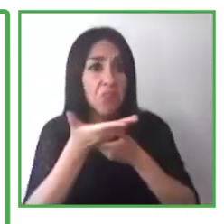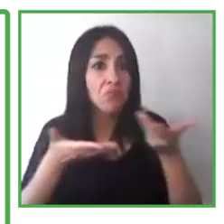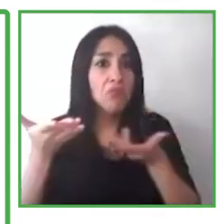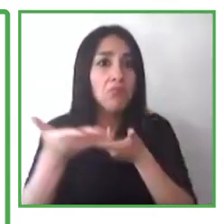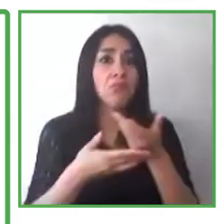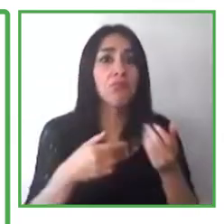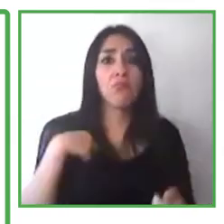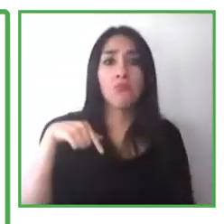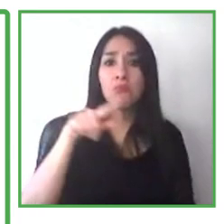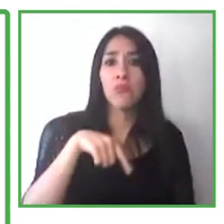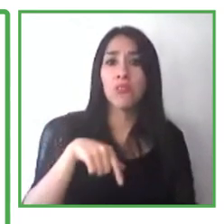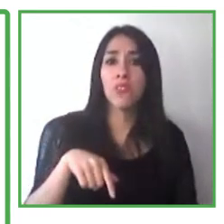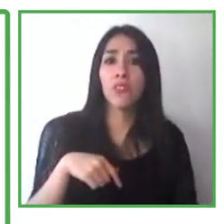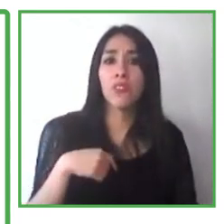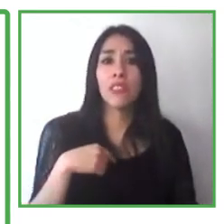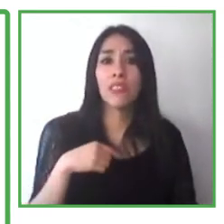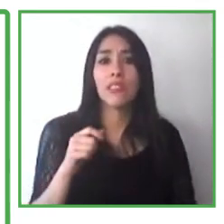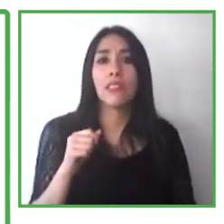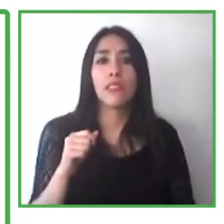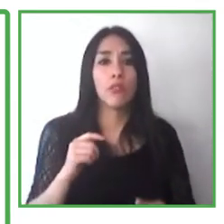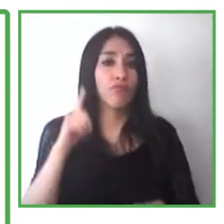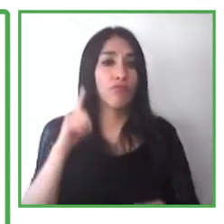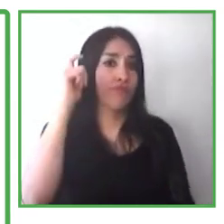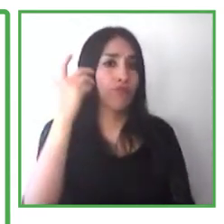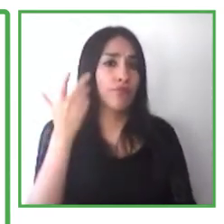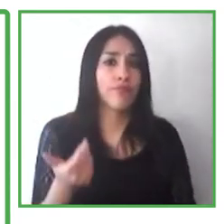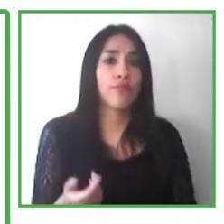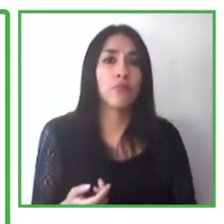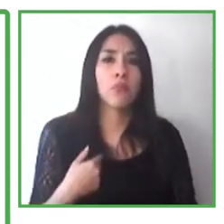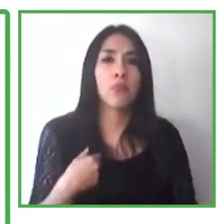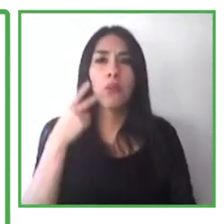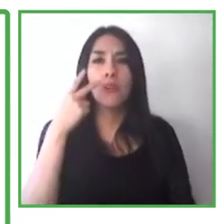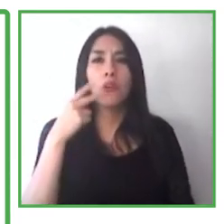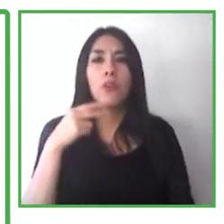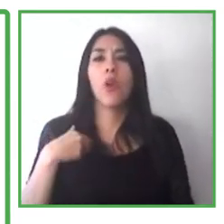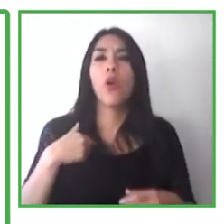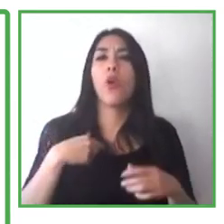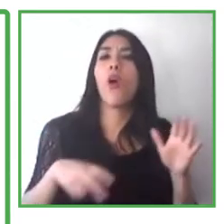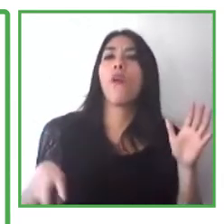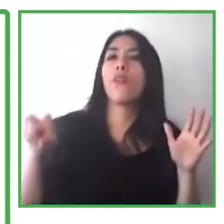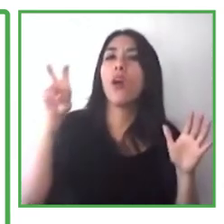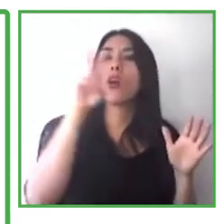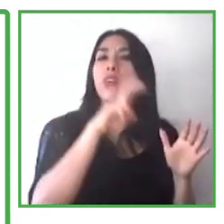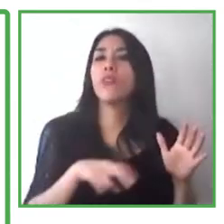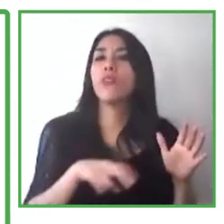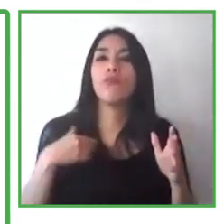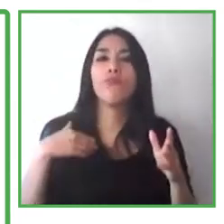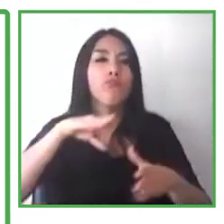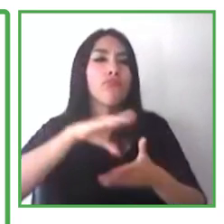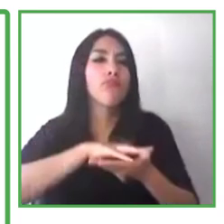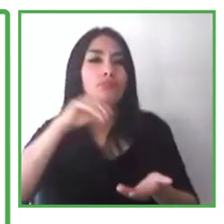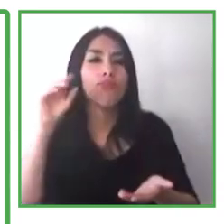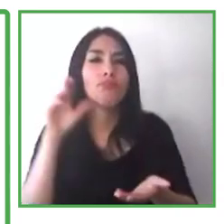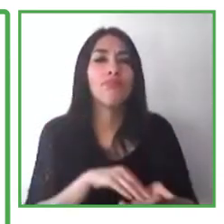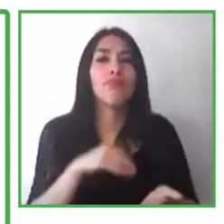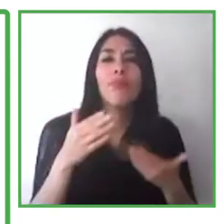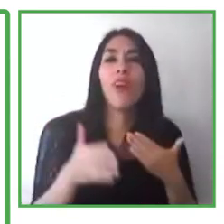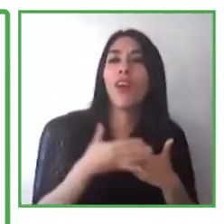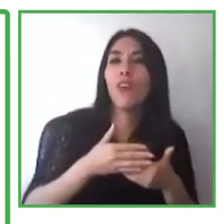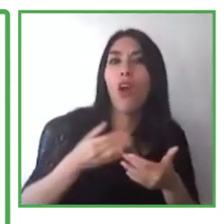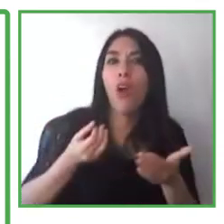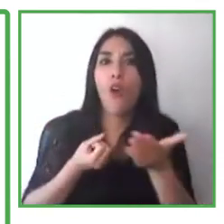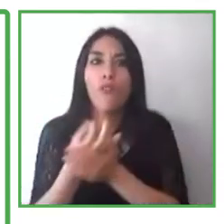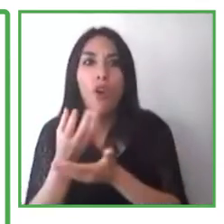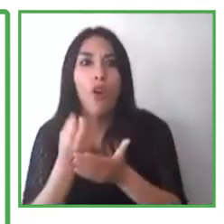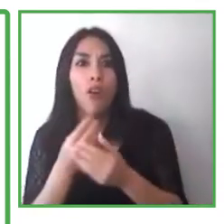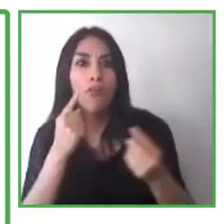please make sure that you put in place the appropriate framework in terms of accessibility and accommodation